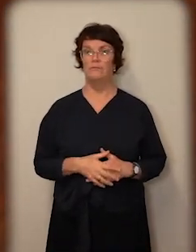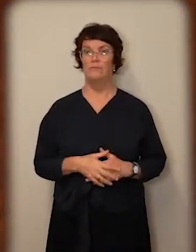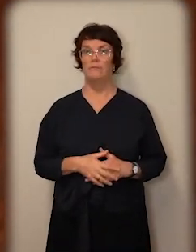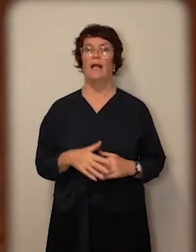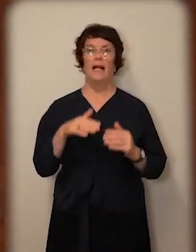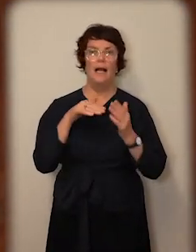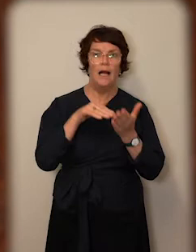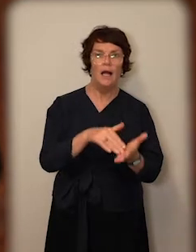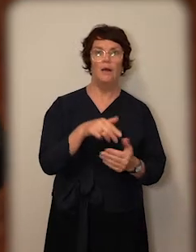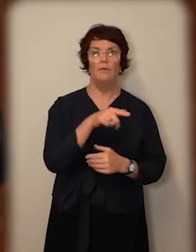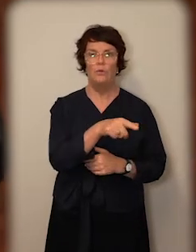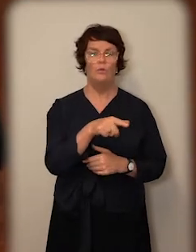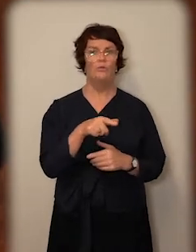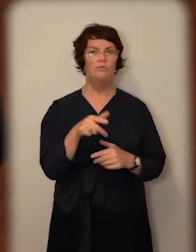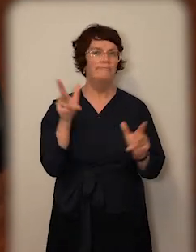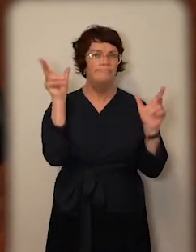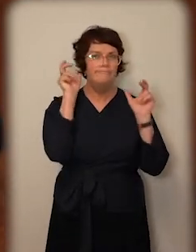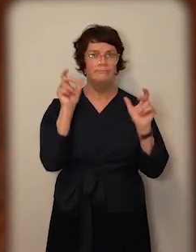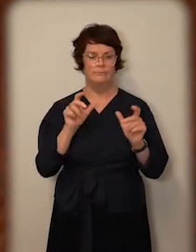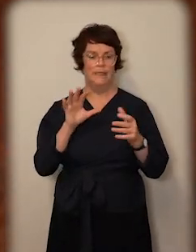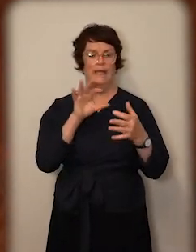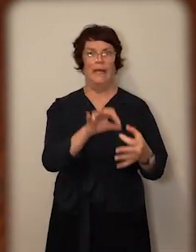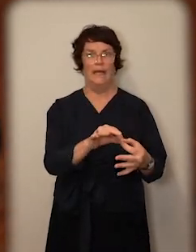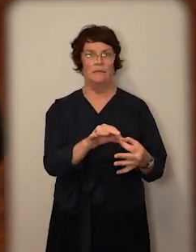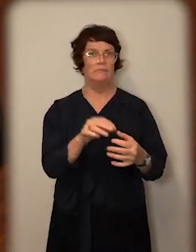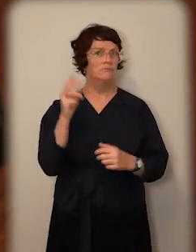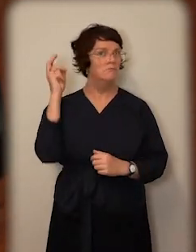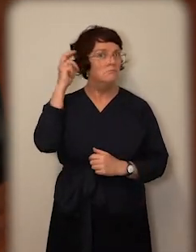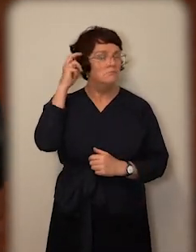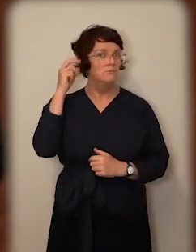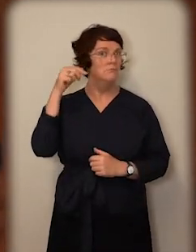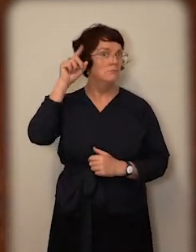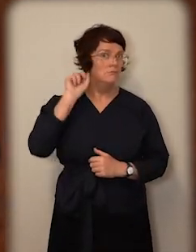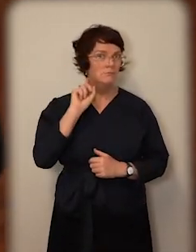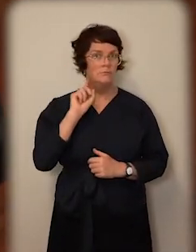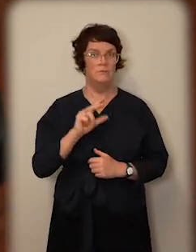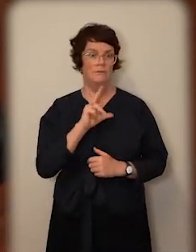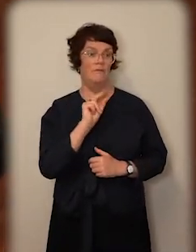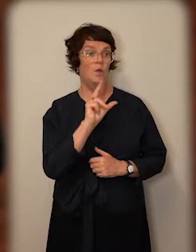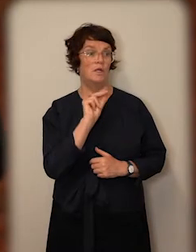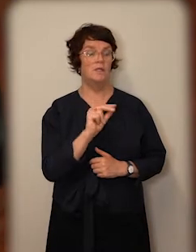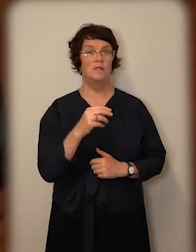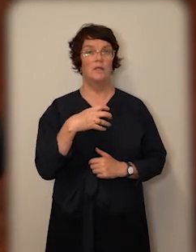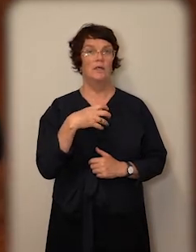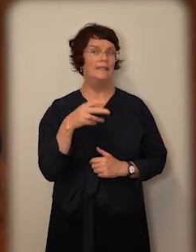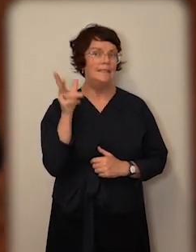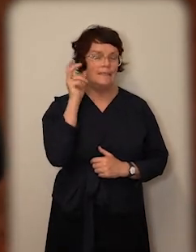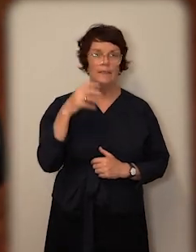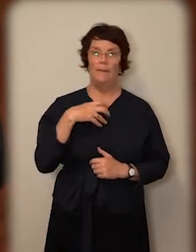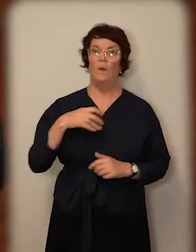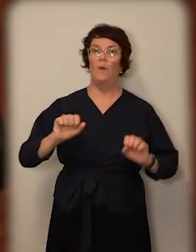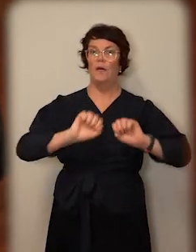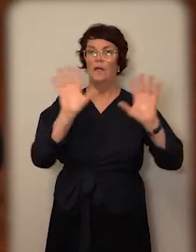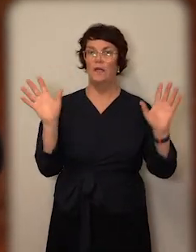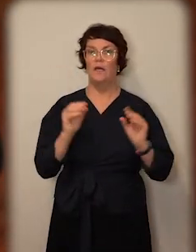back and what it does is it connects to your device, enabling you to hear my voice more clearly, but also gets rid of that